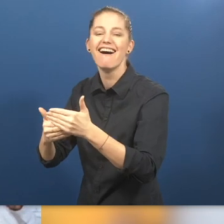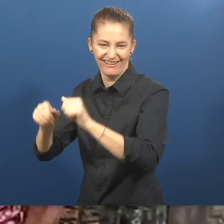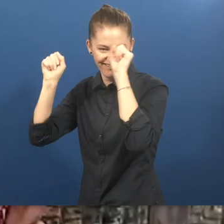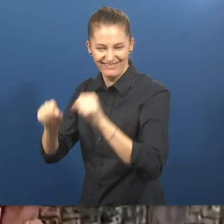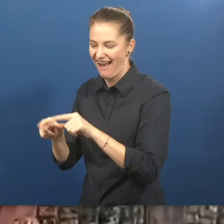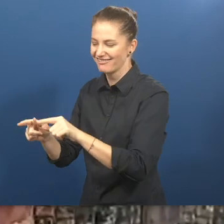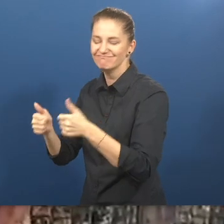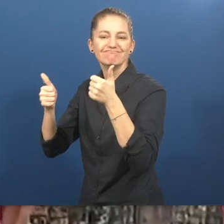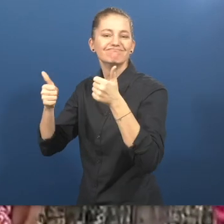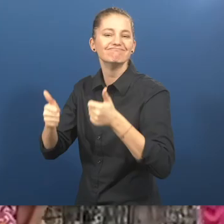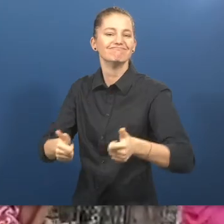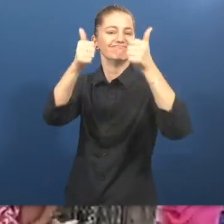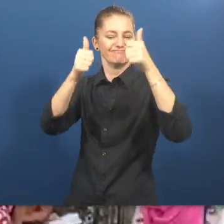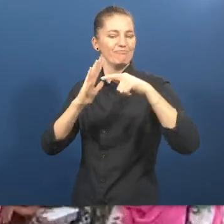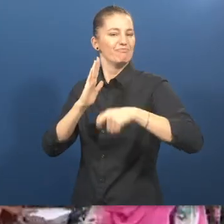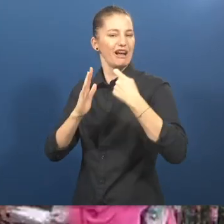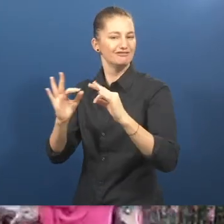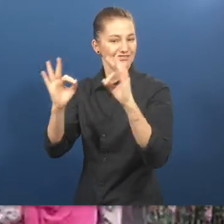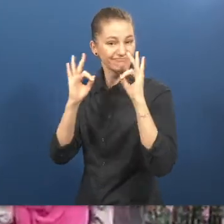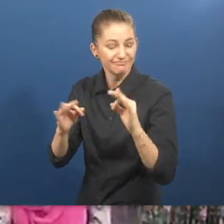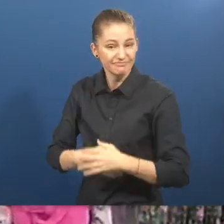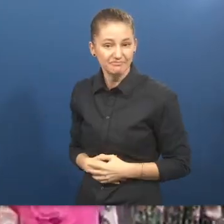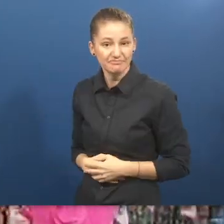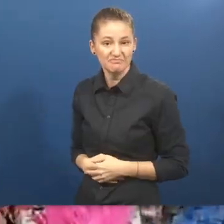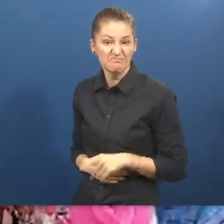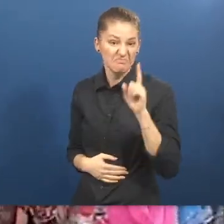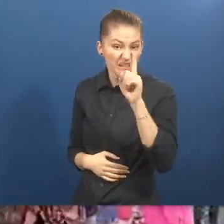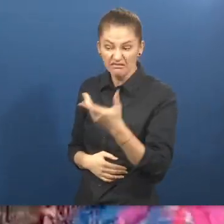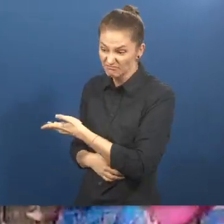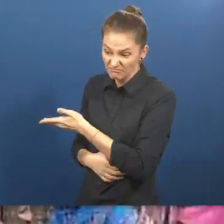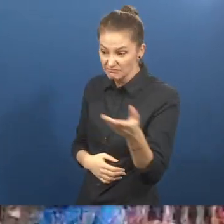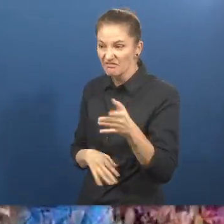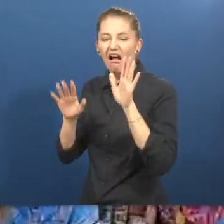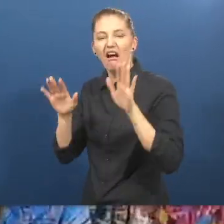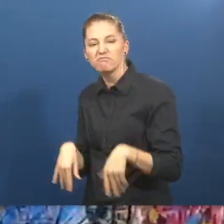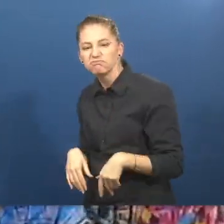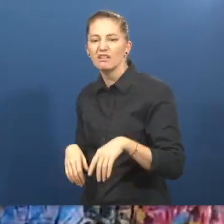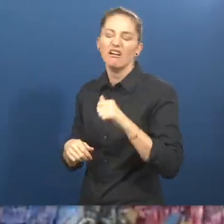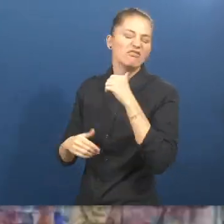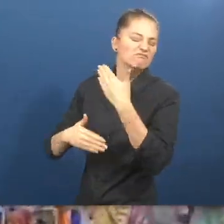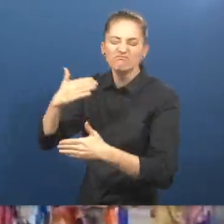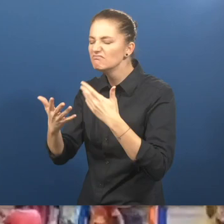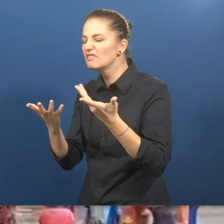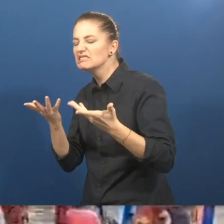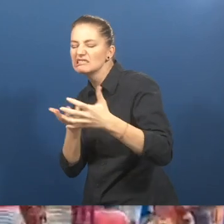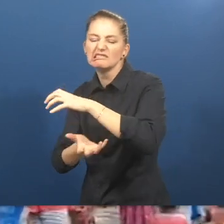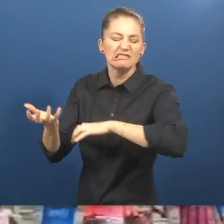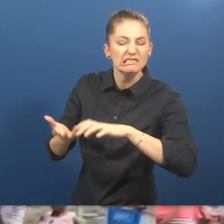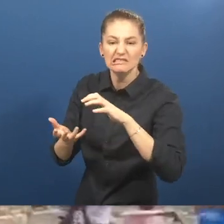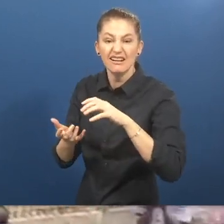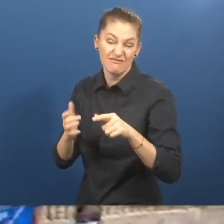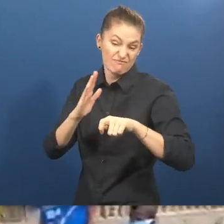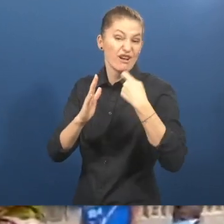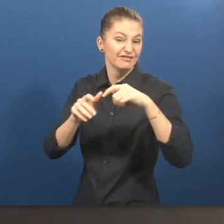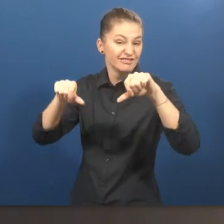you know, to make this model a success. If that doesn't happen, this model will not work out. And, you know, which is what is